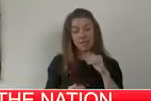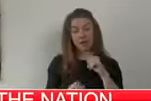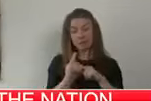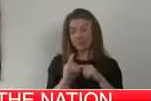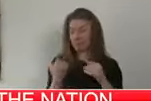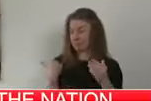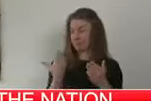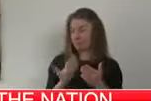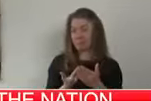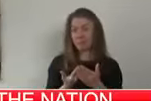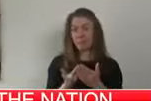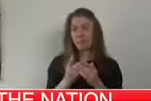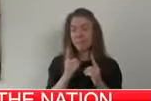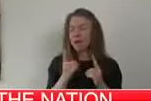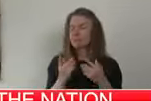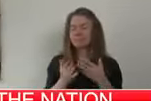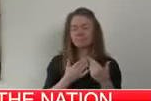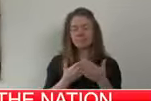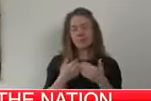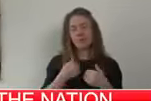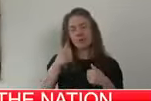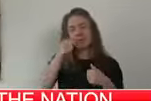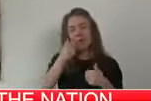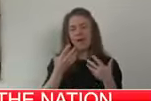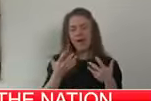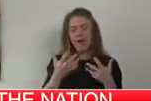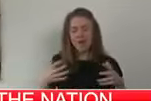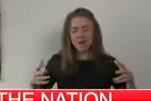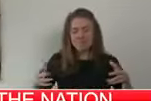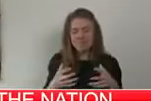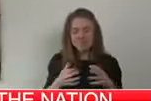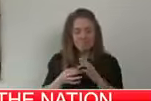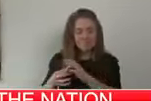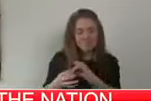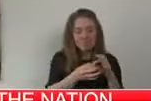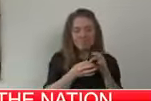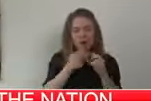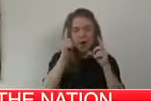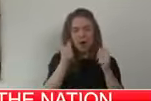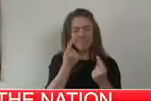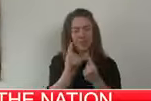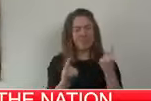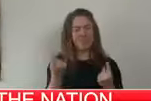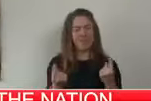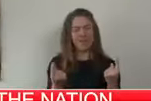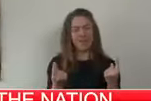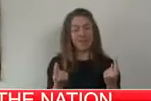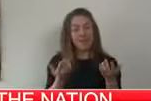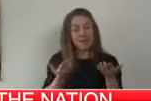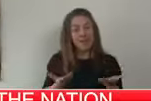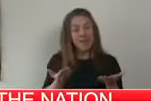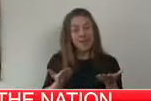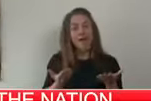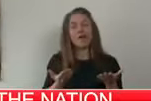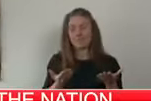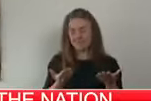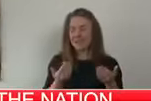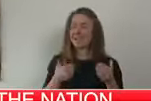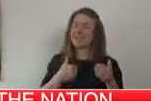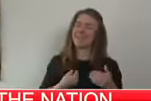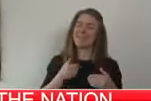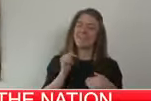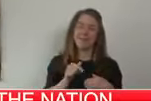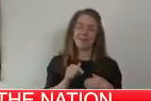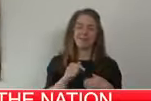our lifetimes, but we know how to rally and we know how to look after one another. And right now, what could be more